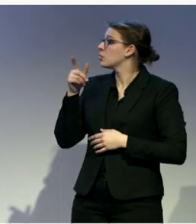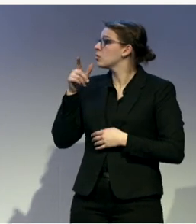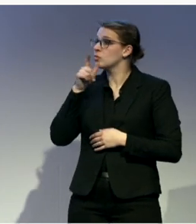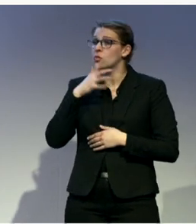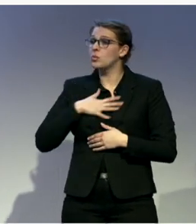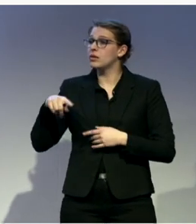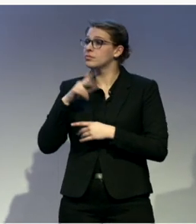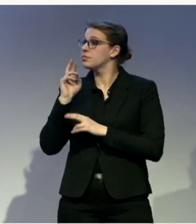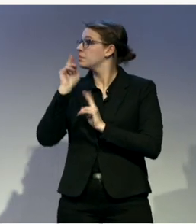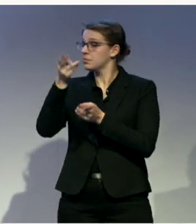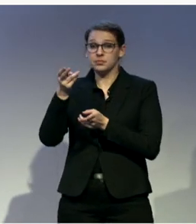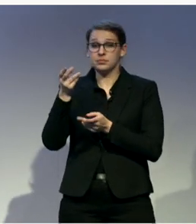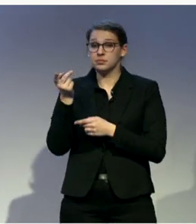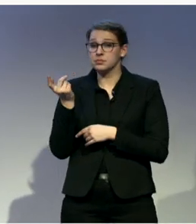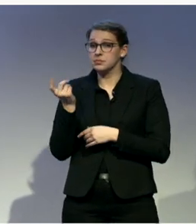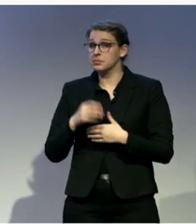Anyone? Tools?